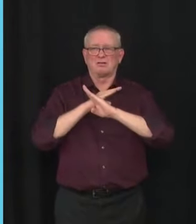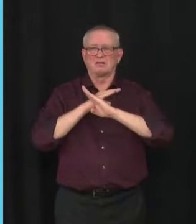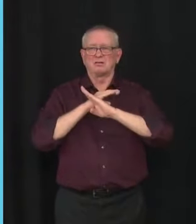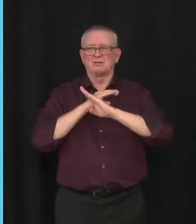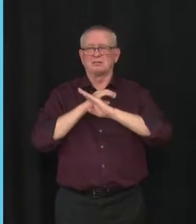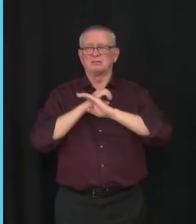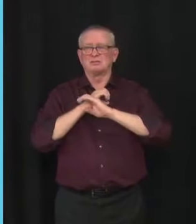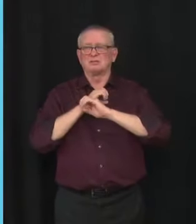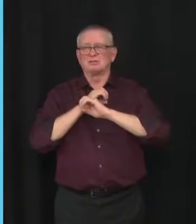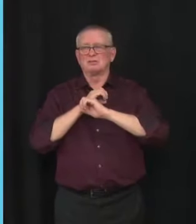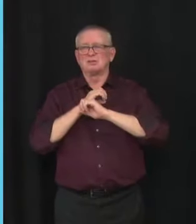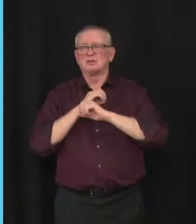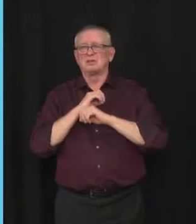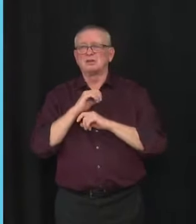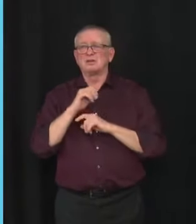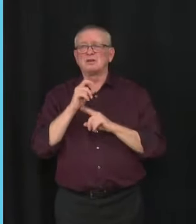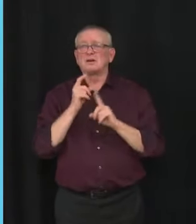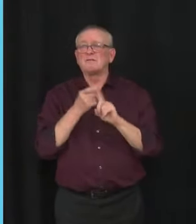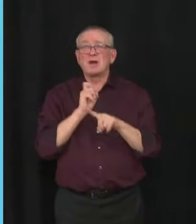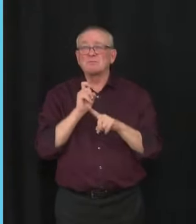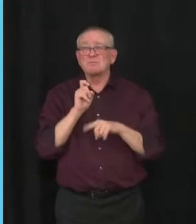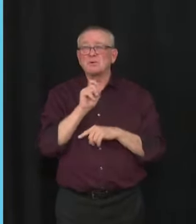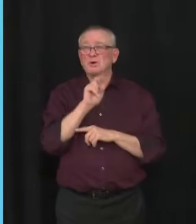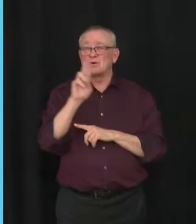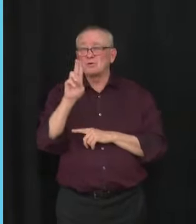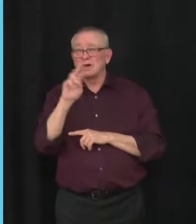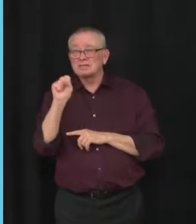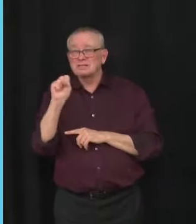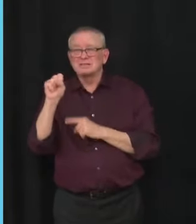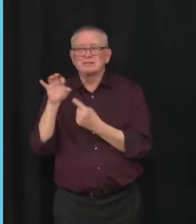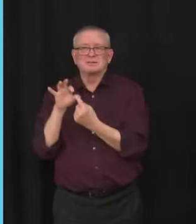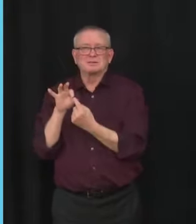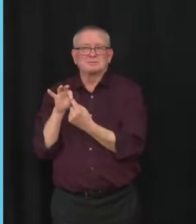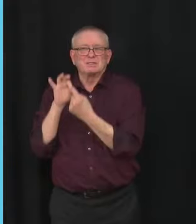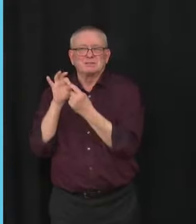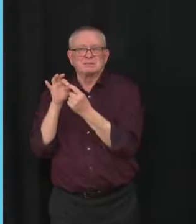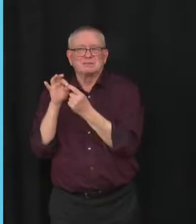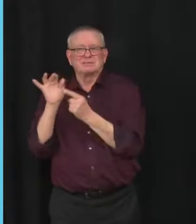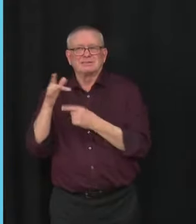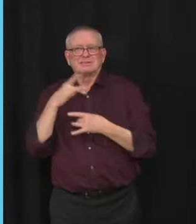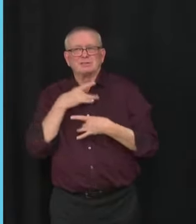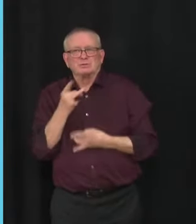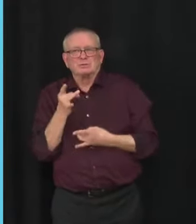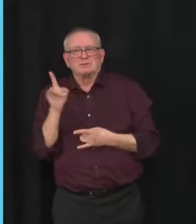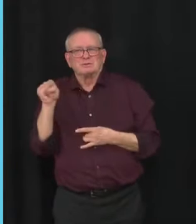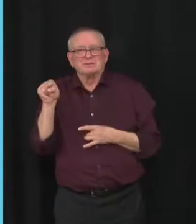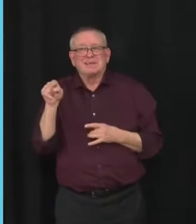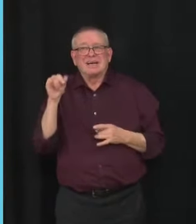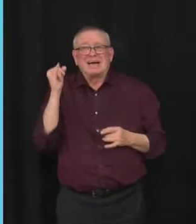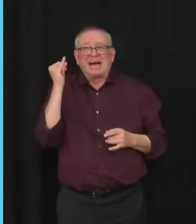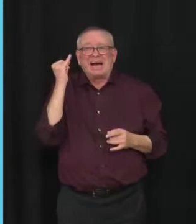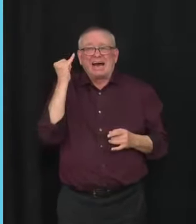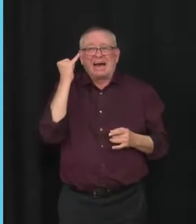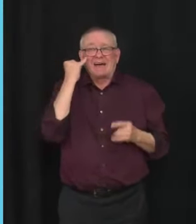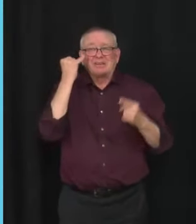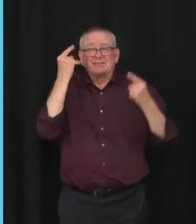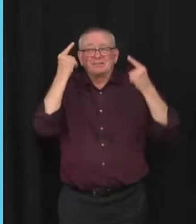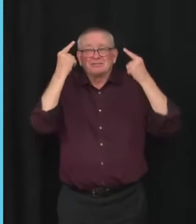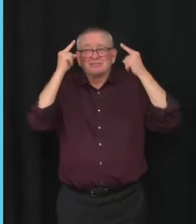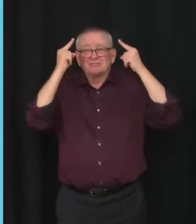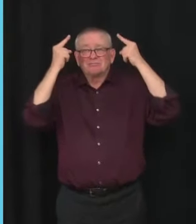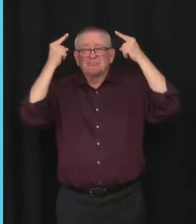big U.S. special interests. And if they succeed, hundreds of Indigenous British Columbians will be put out of work.